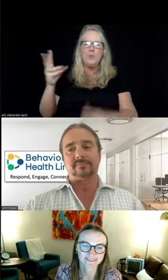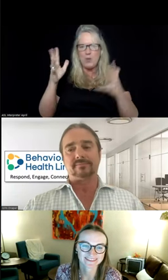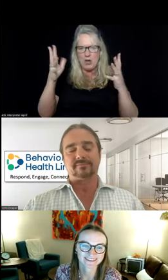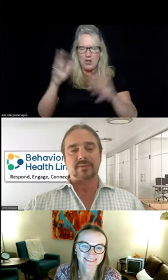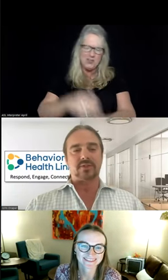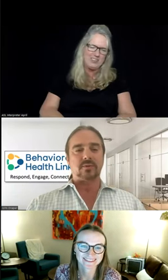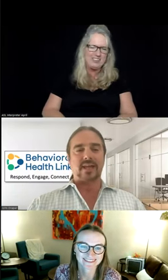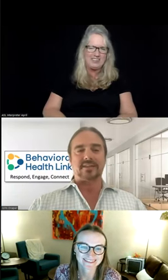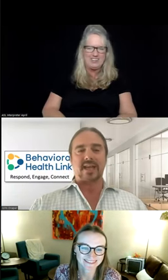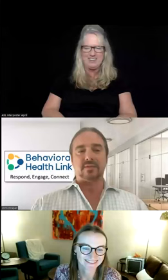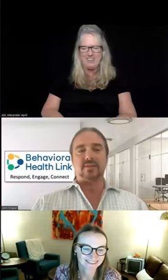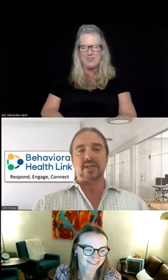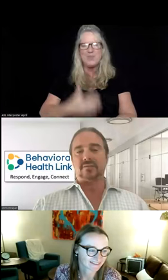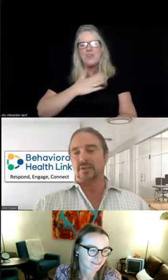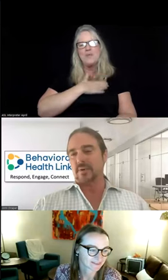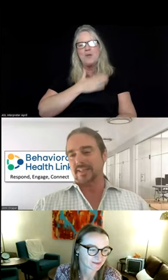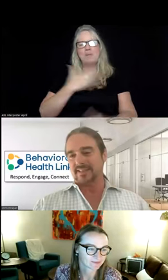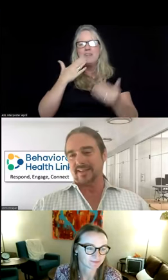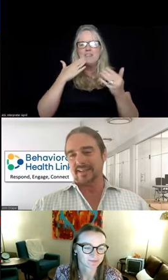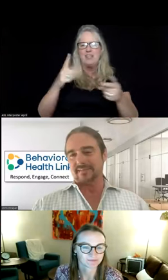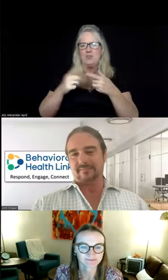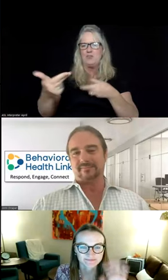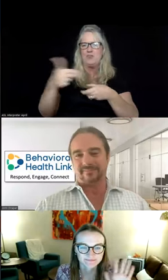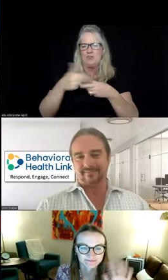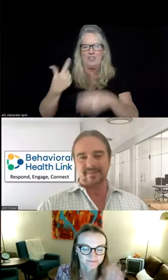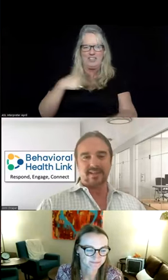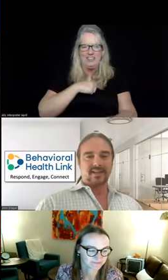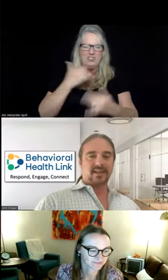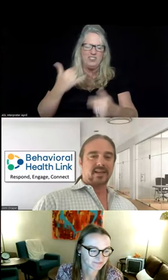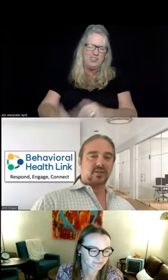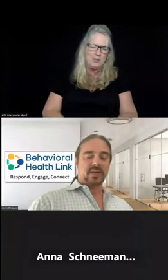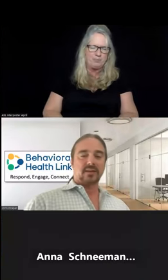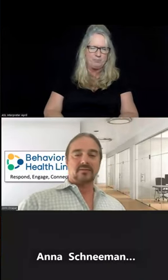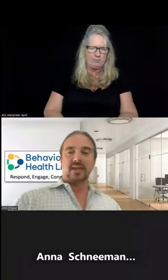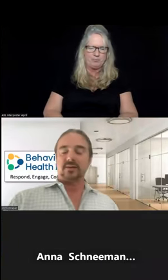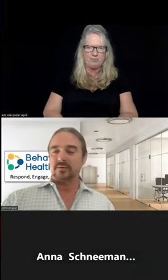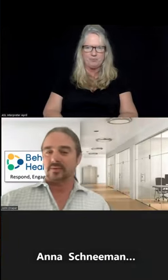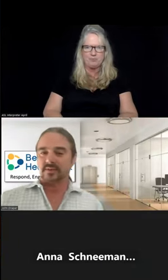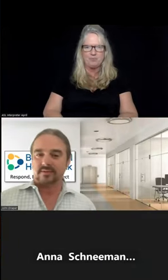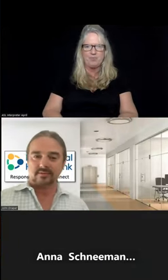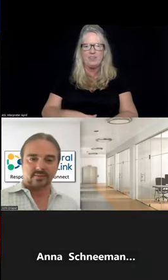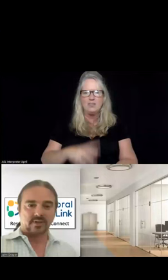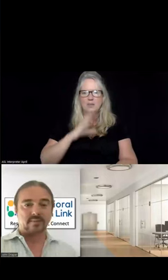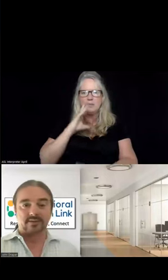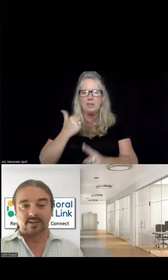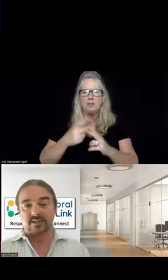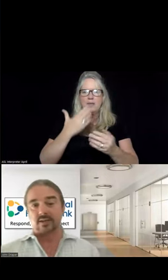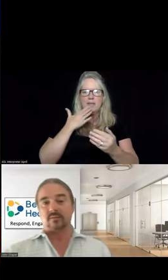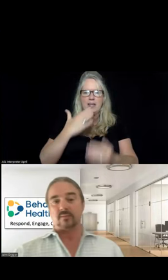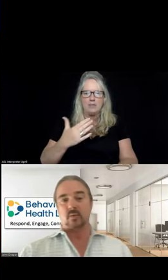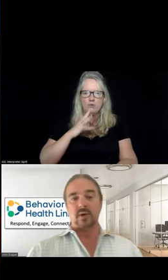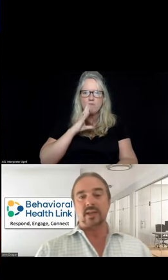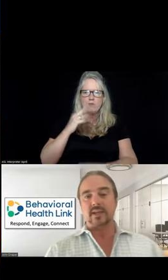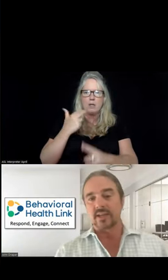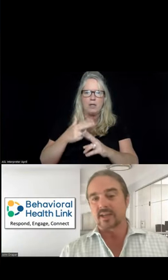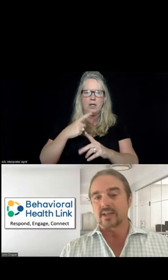John. So glad to have you. Thank you for joining us today. And speaking of thank yous, talk about this thank